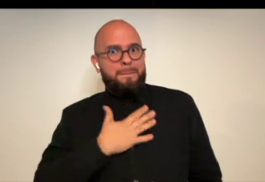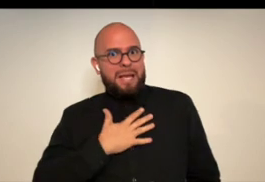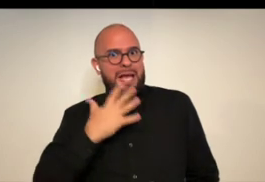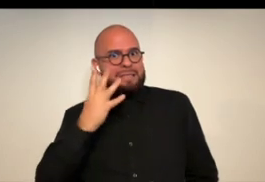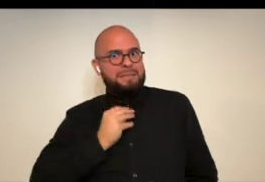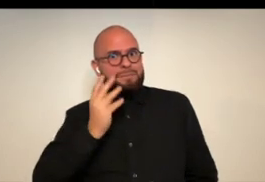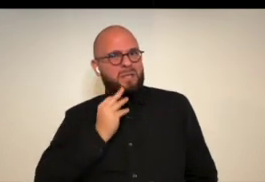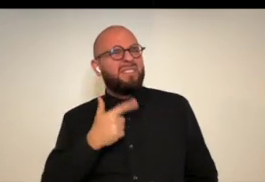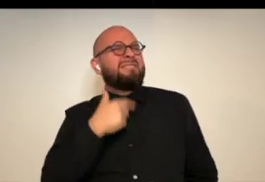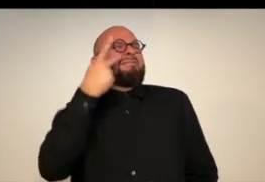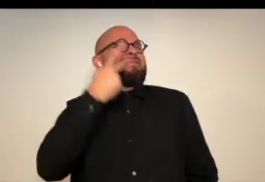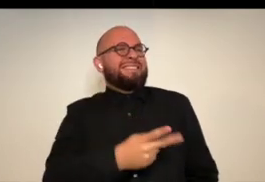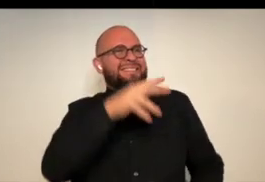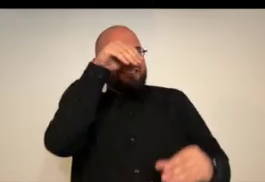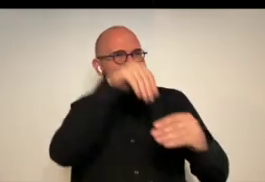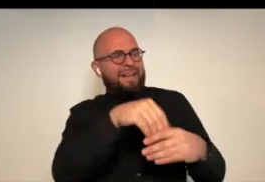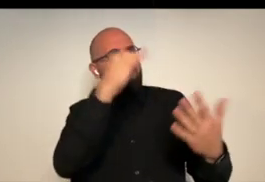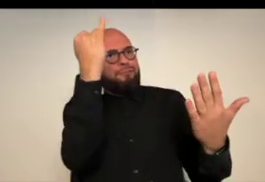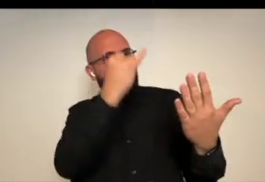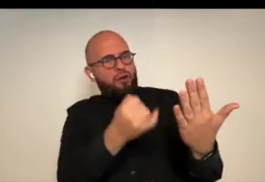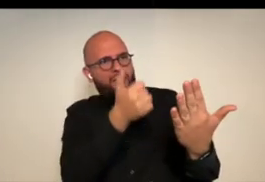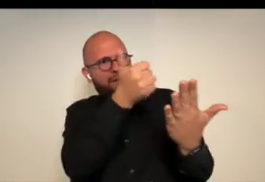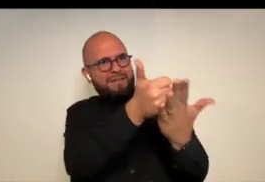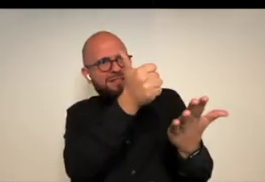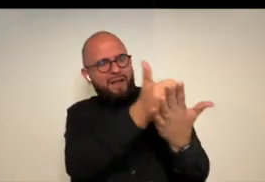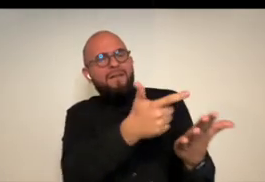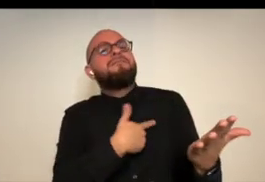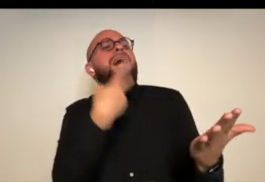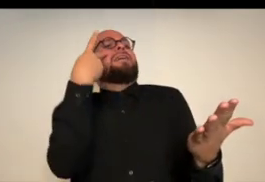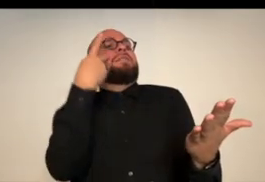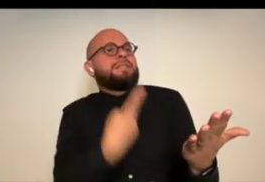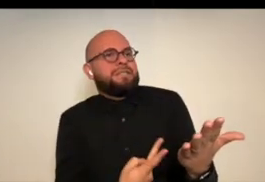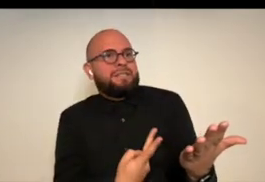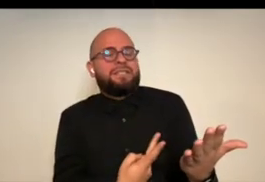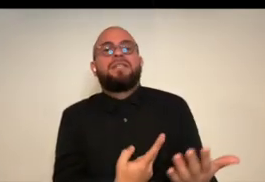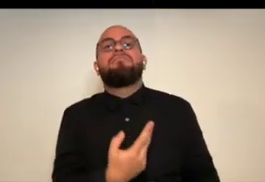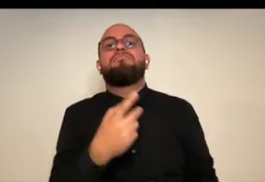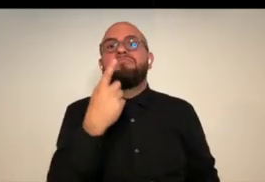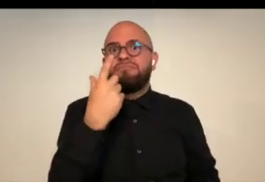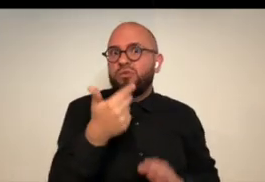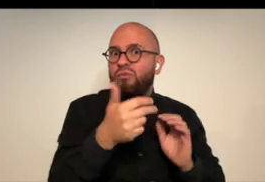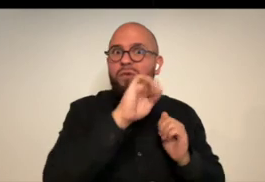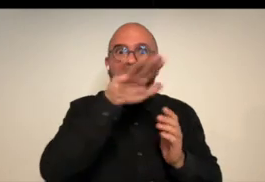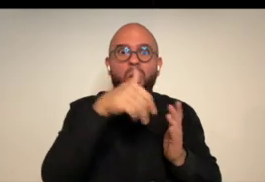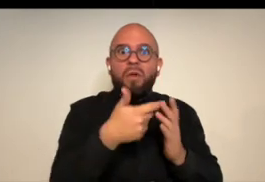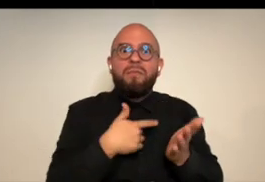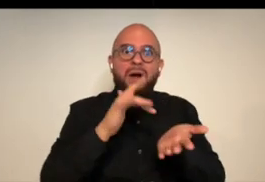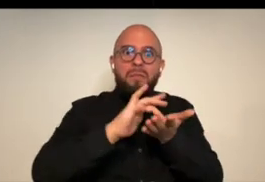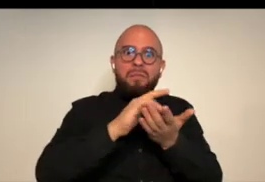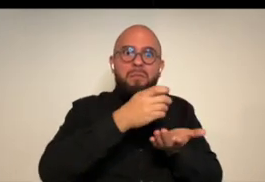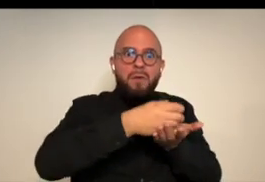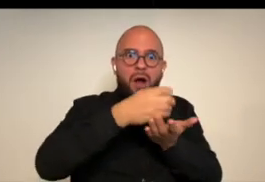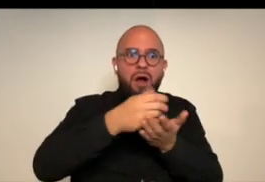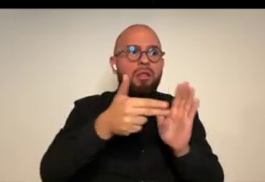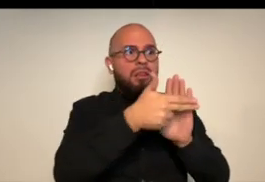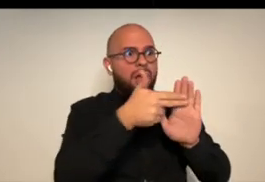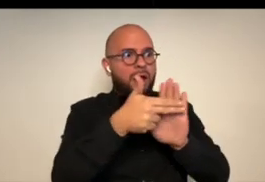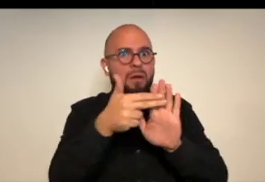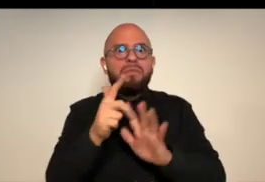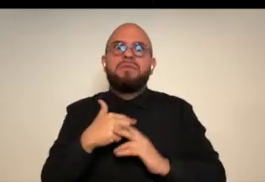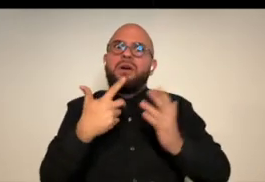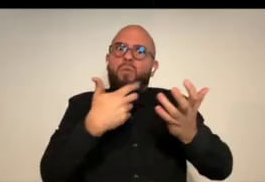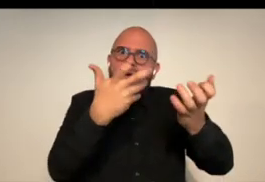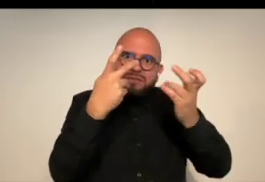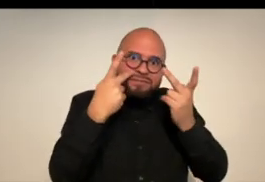is the experience is the self-portrait part and i wanted it shown like all those labels on the bottles